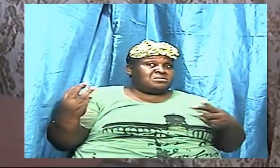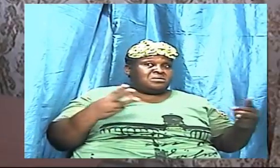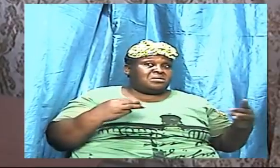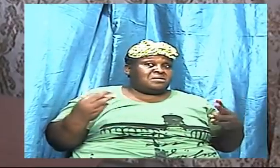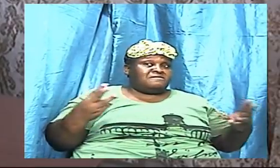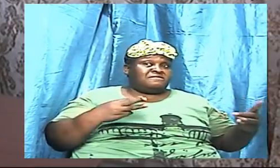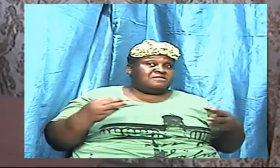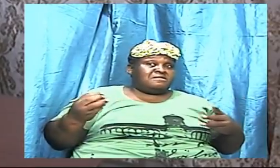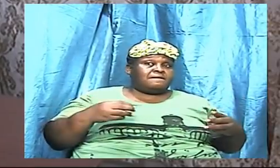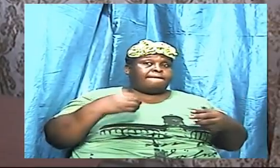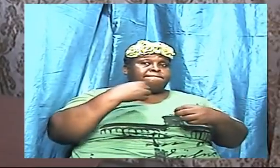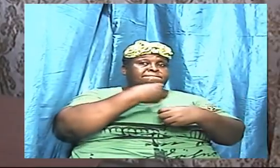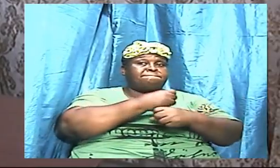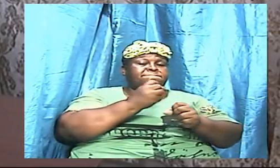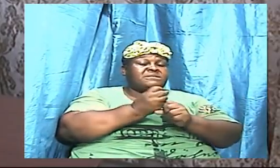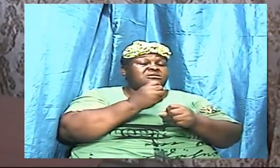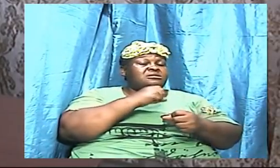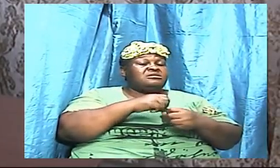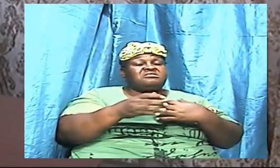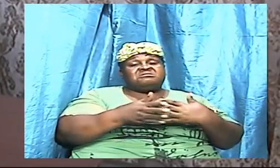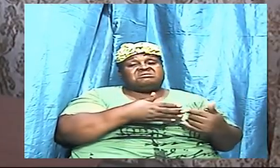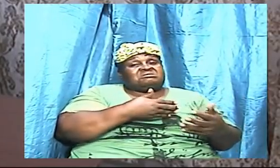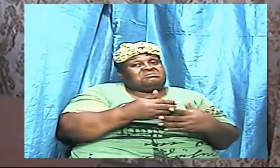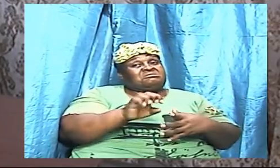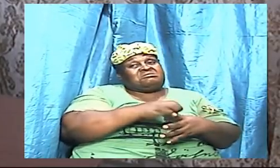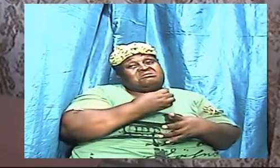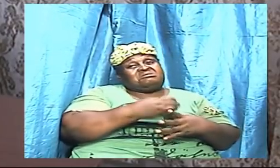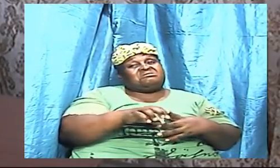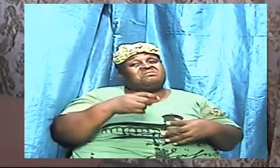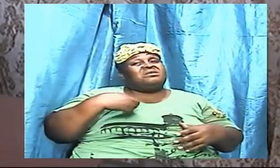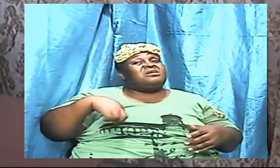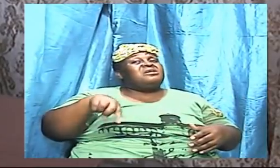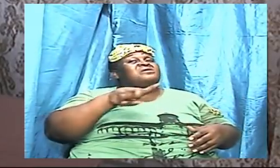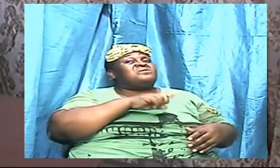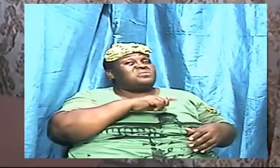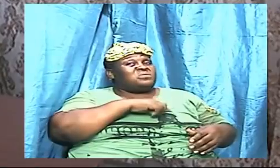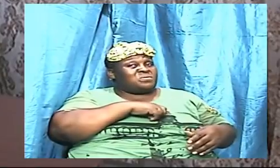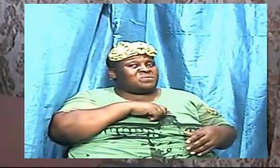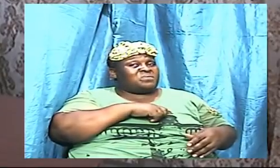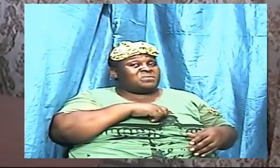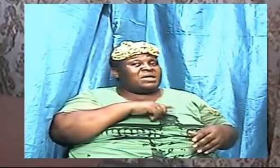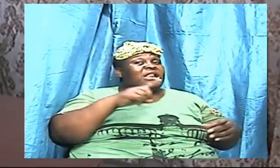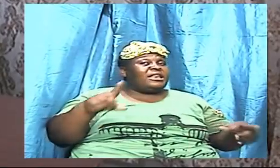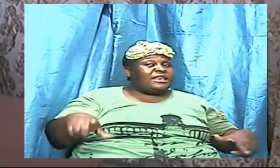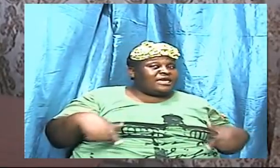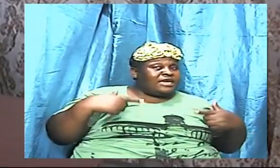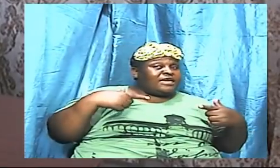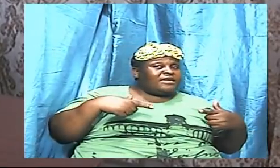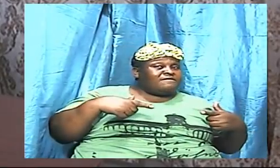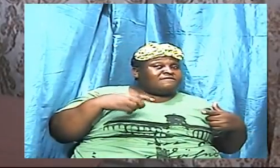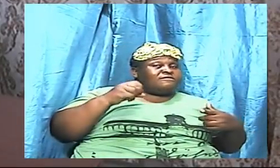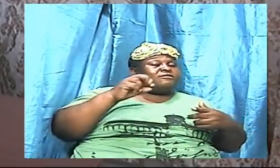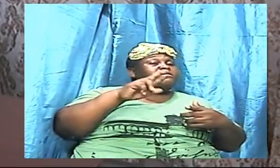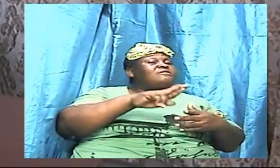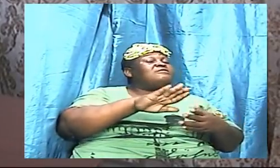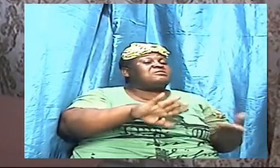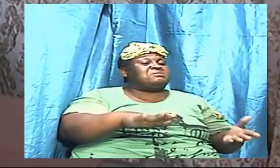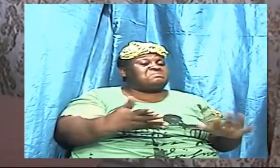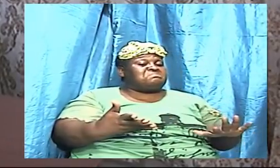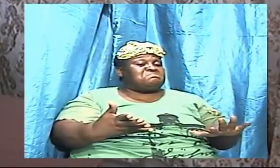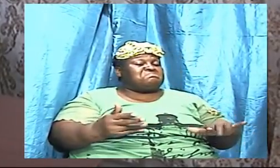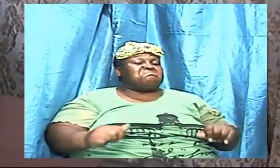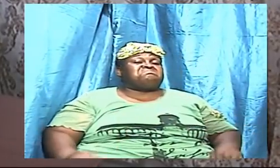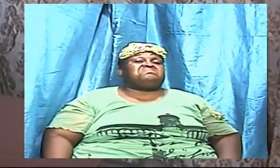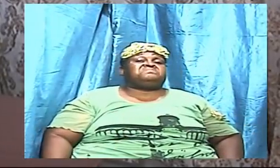make it or we don't make it based on a number of things but can you and I